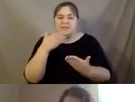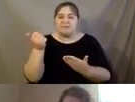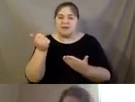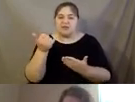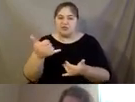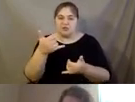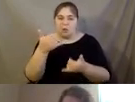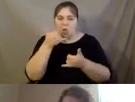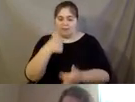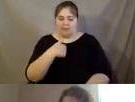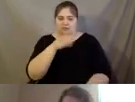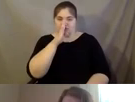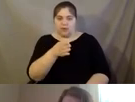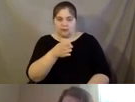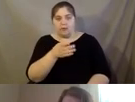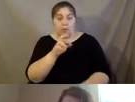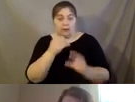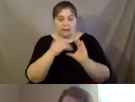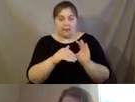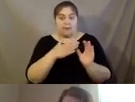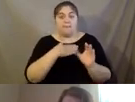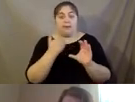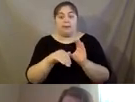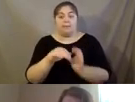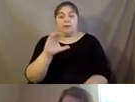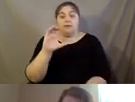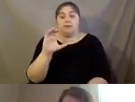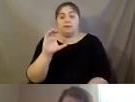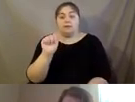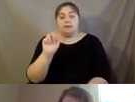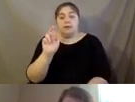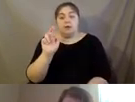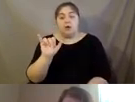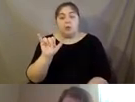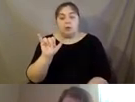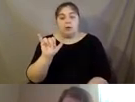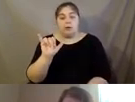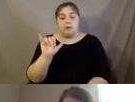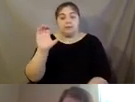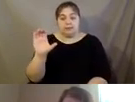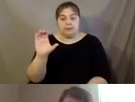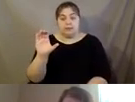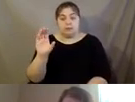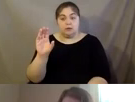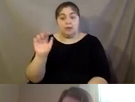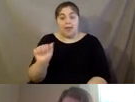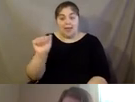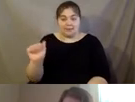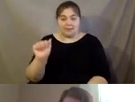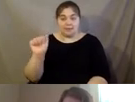to me directly. And my email is Carrie C-C-A-R-Y-C at